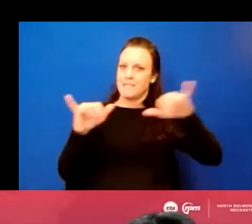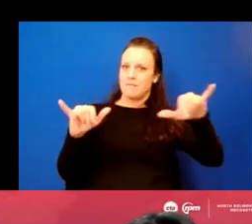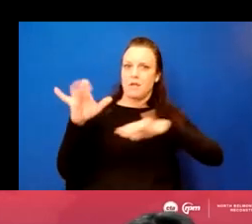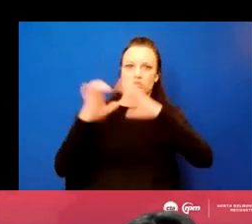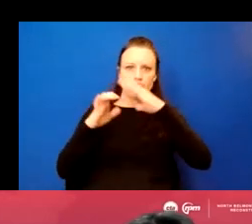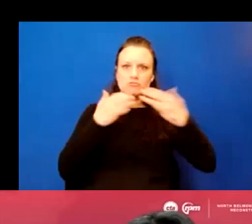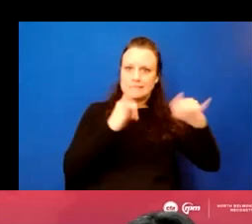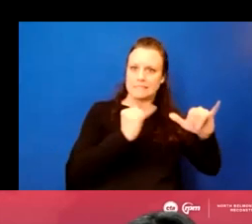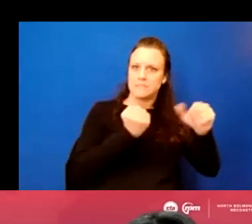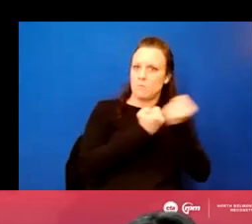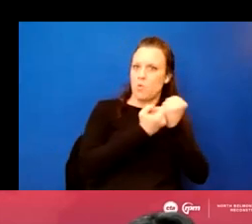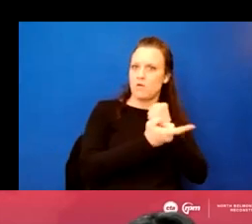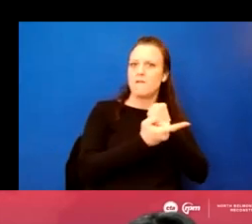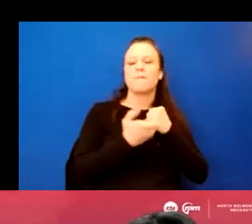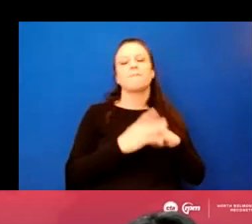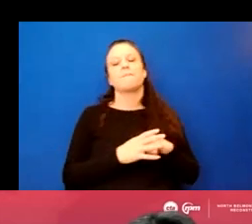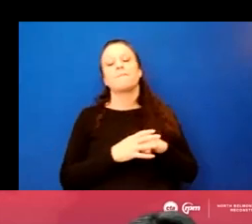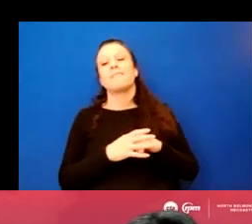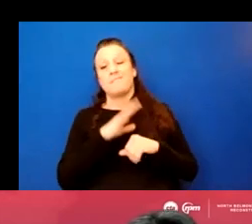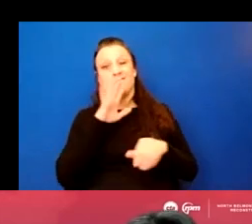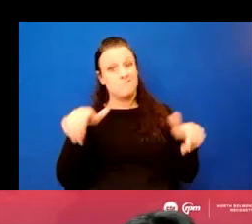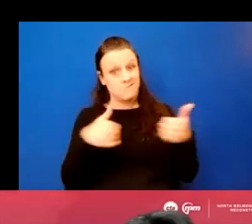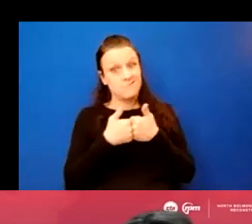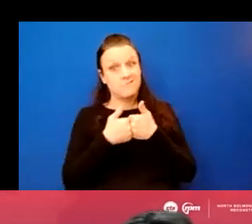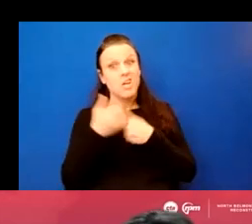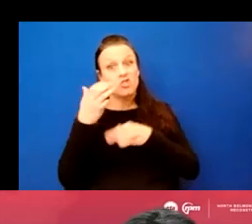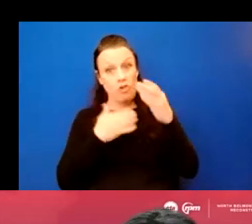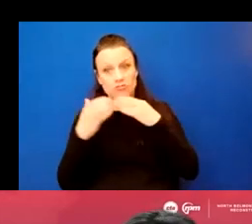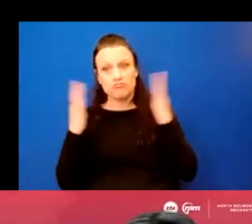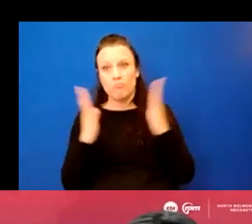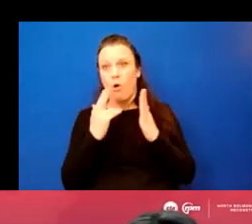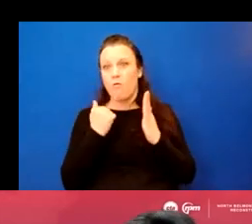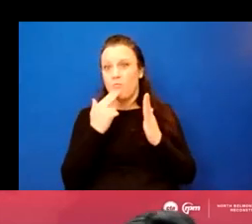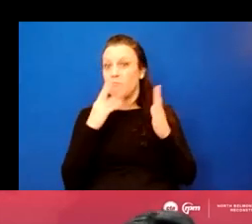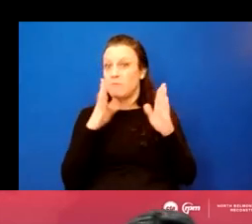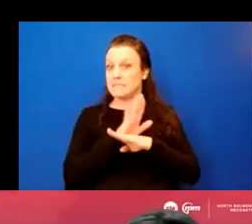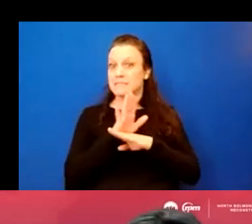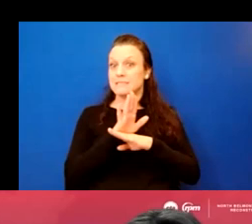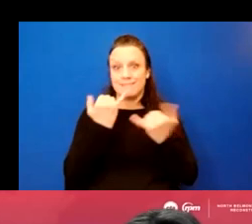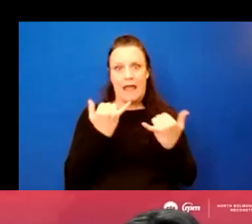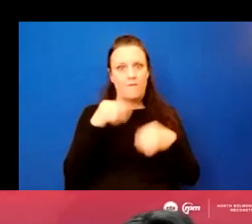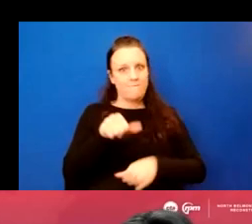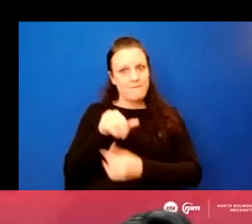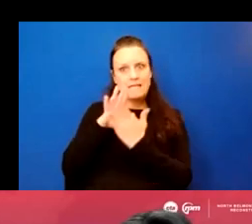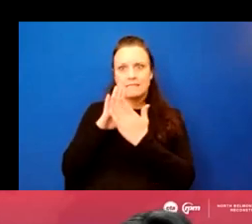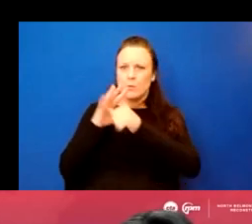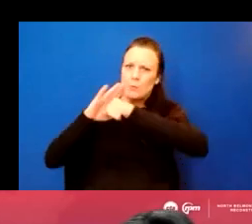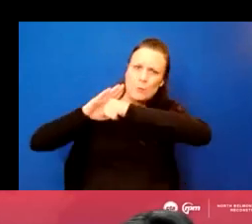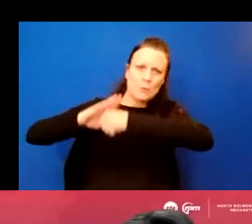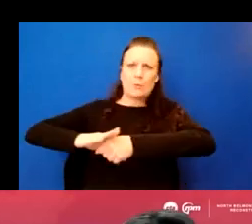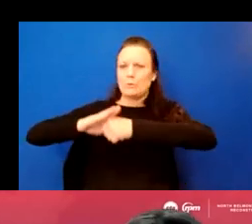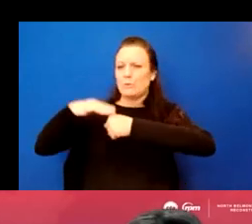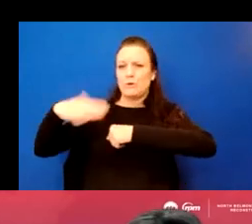as we all know, in addition to the challenges of construction that small businesses face, they're facing enormous pressures from